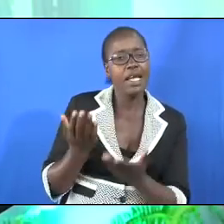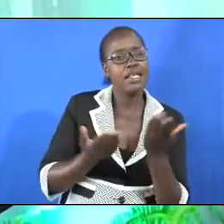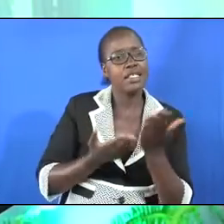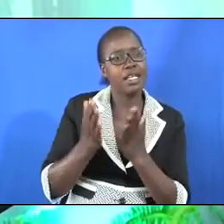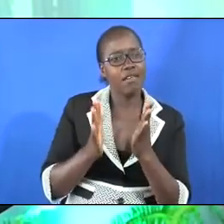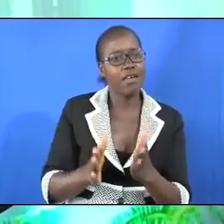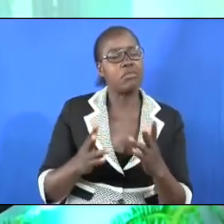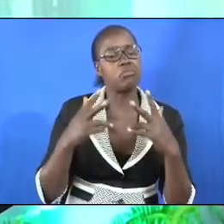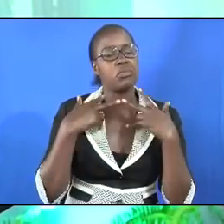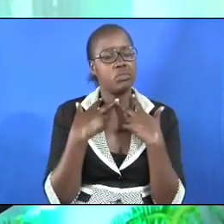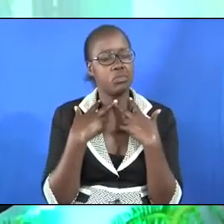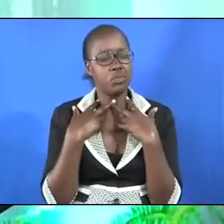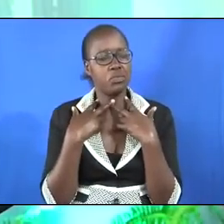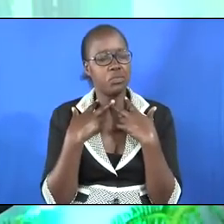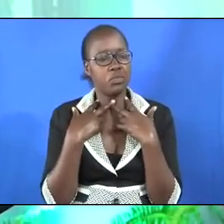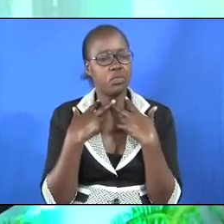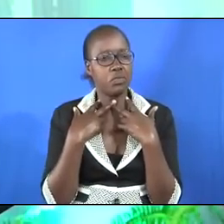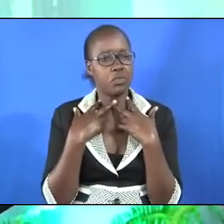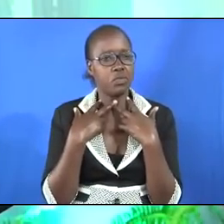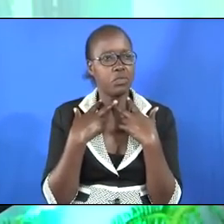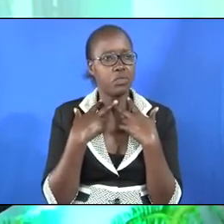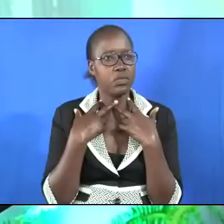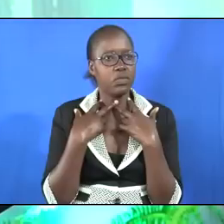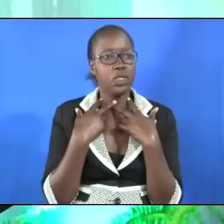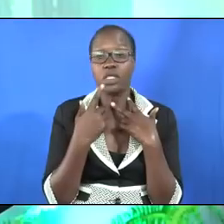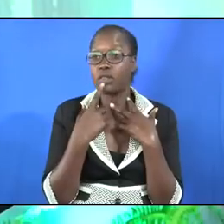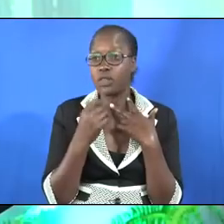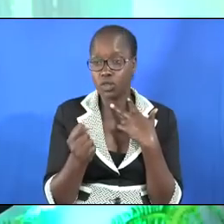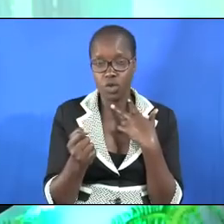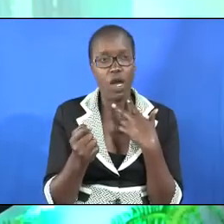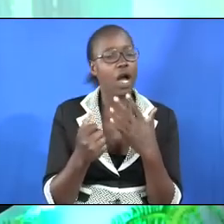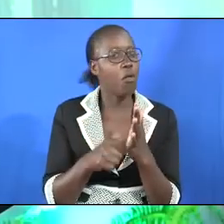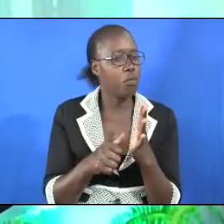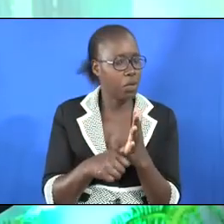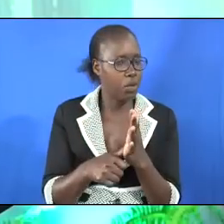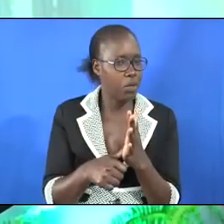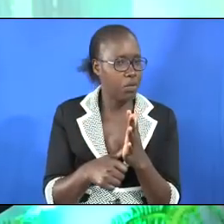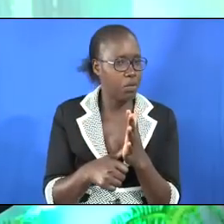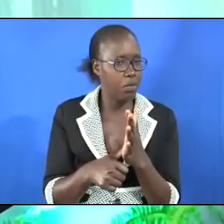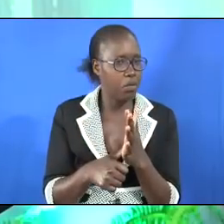his house. So whatever our problem might be,